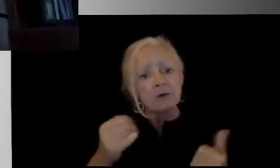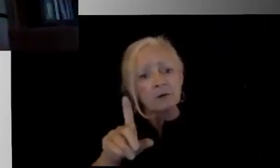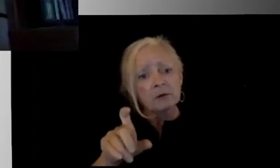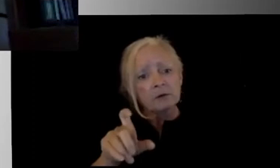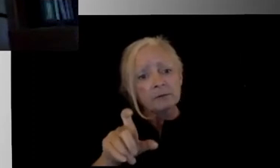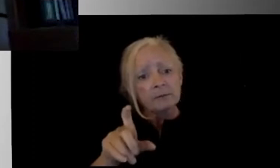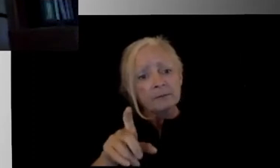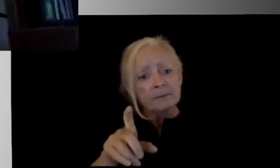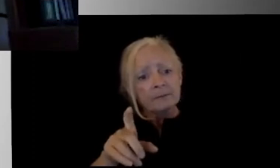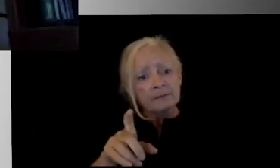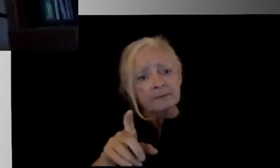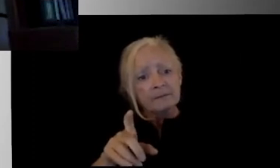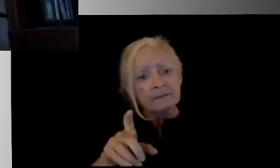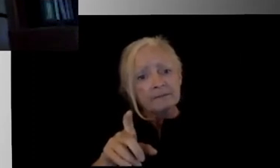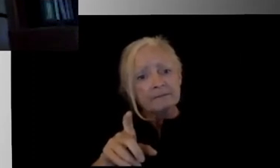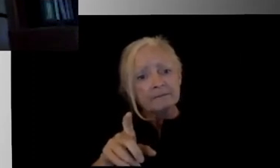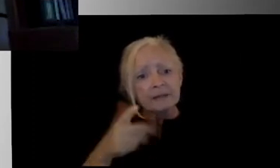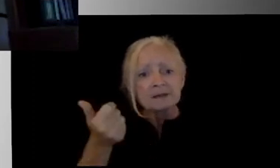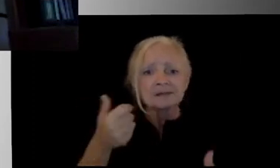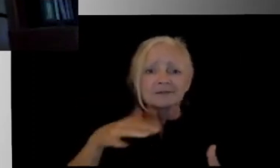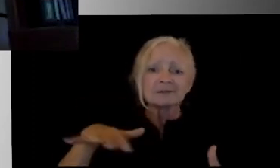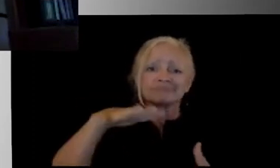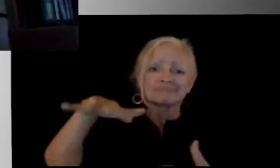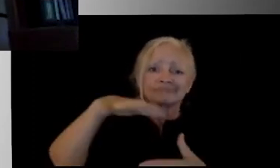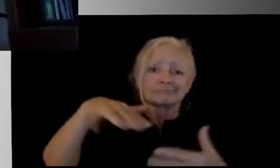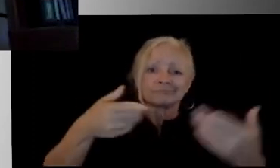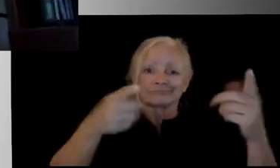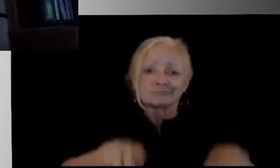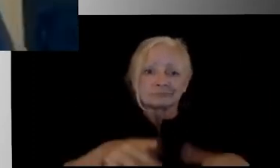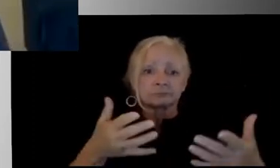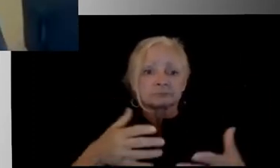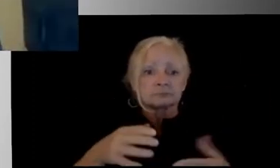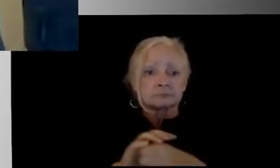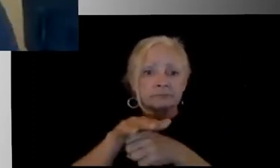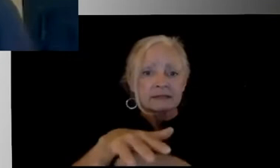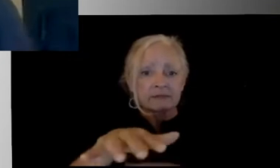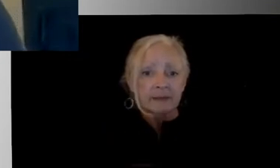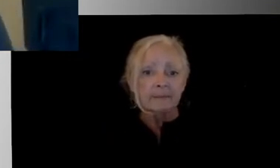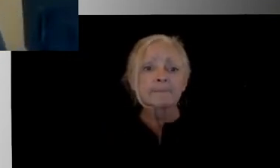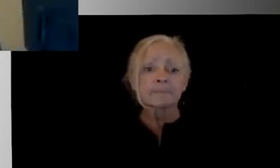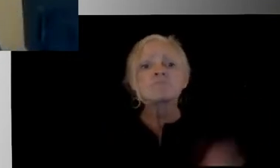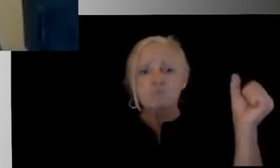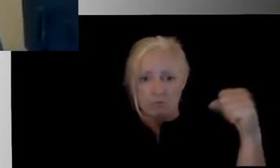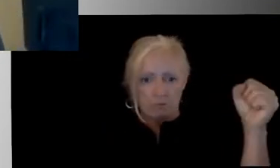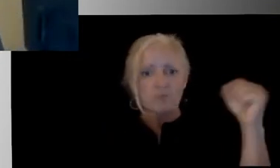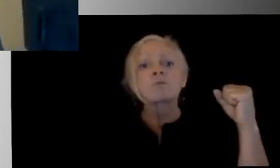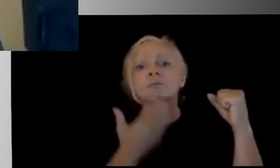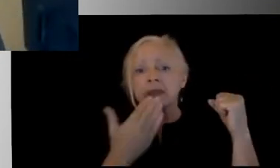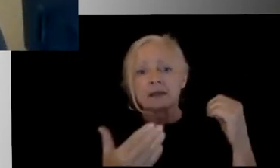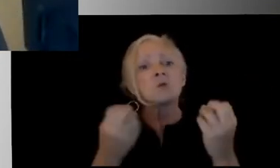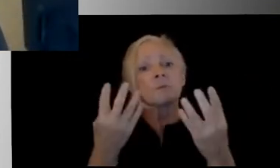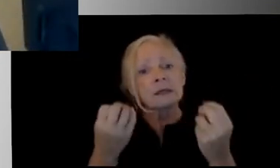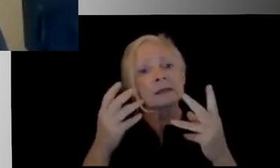due to the conditions of the pandemic? Yeah, thank you. So, a lot of our children